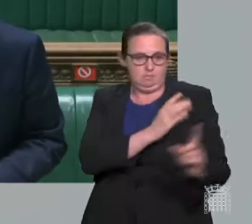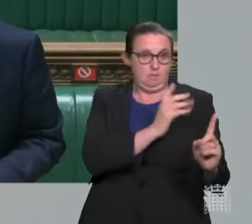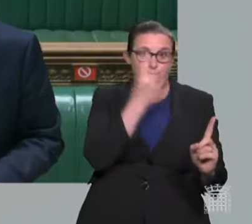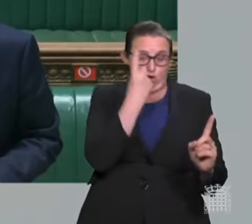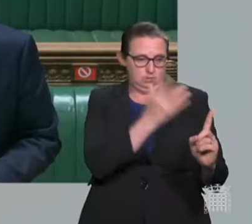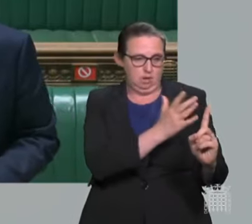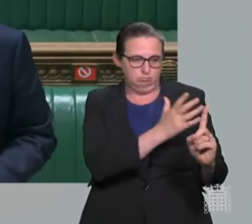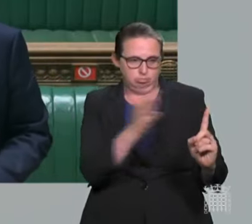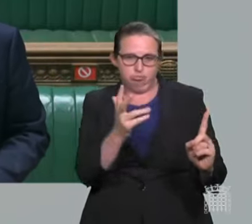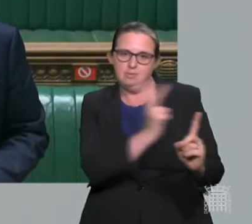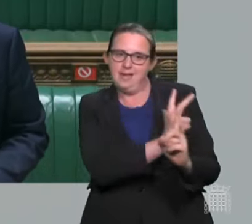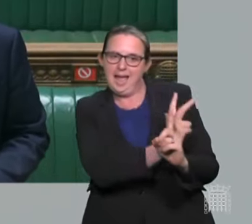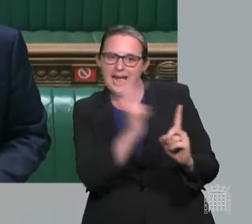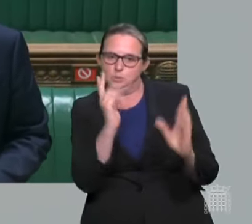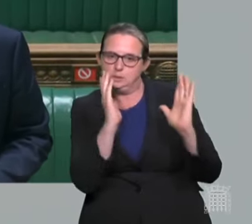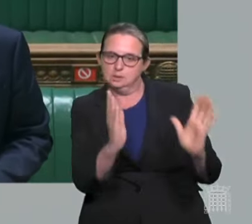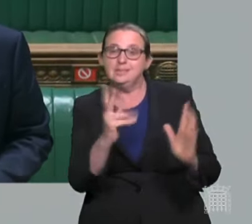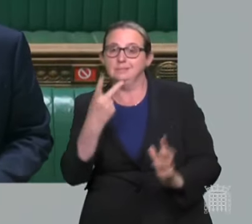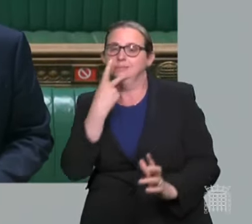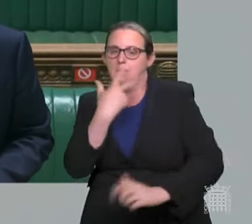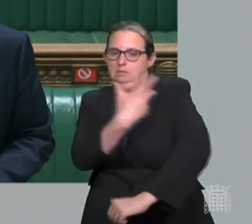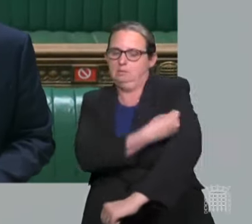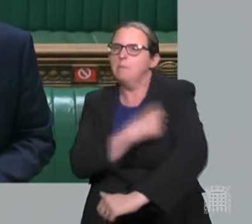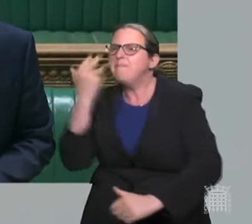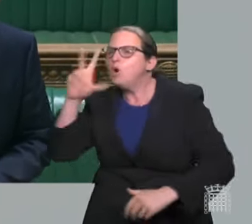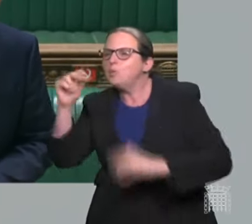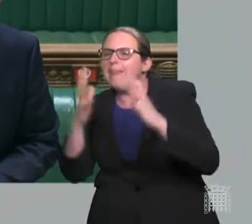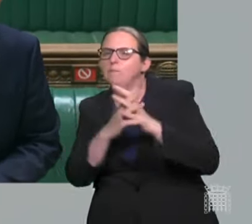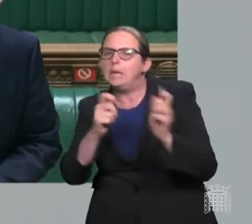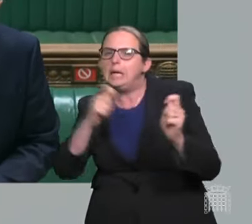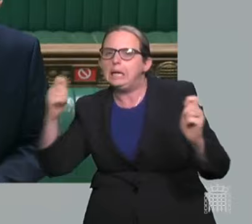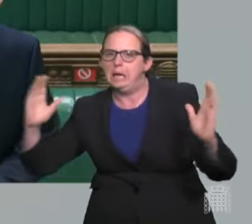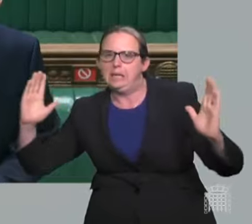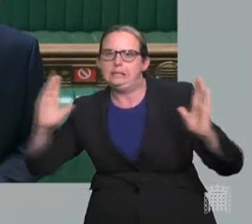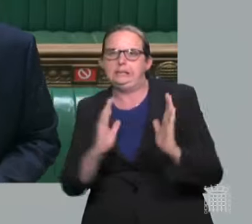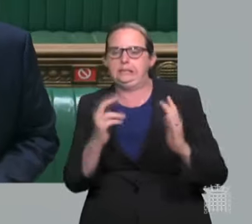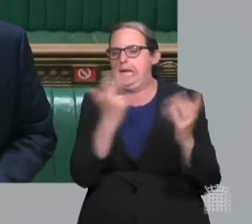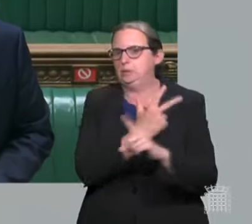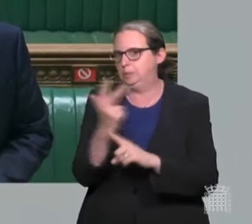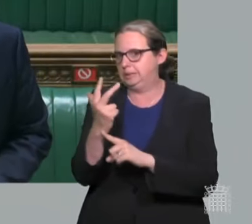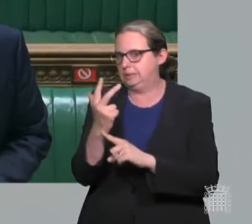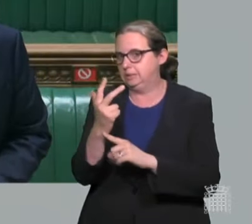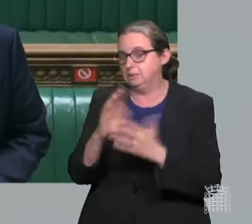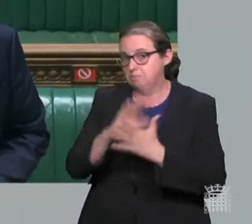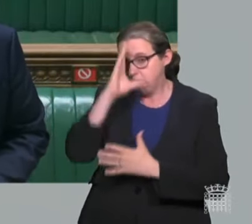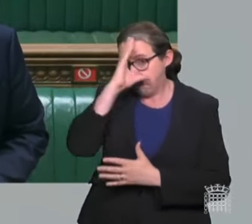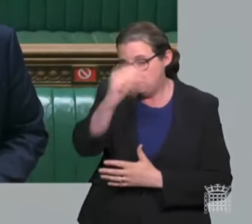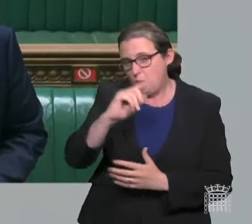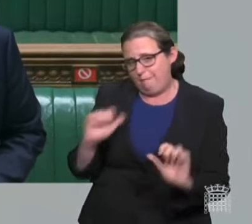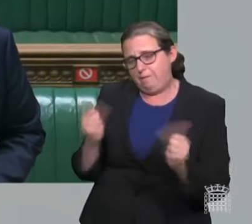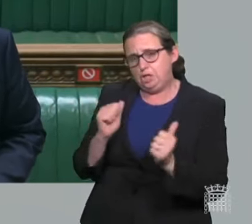the chance to be double jammed by mid-September. And those vaccines, Mr Speaker, they are working.